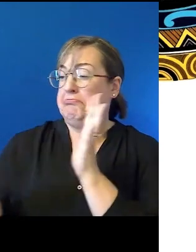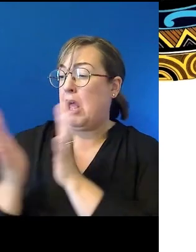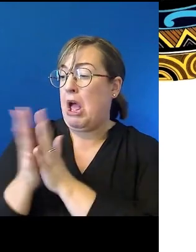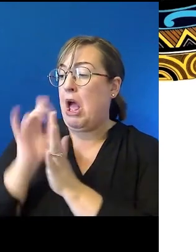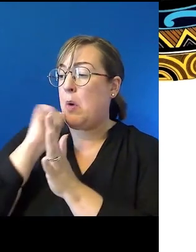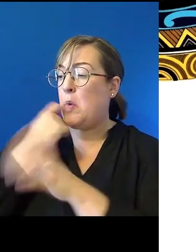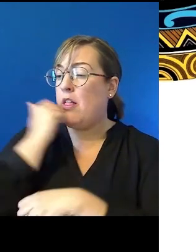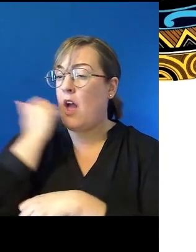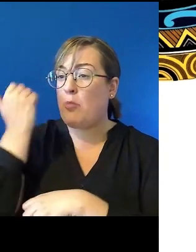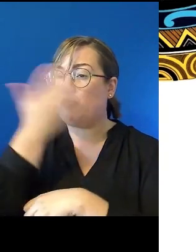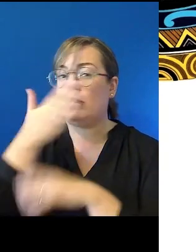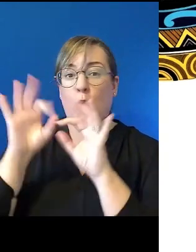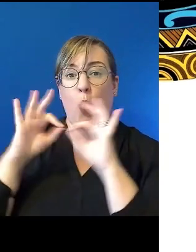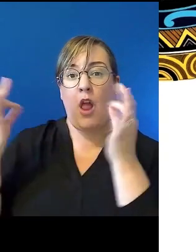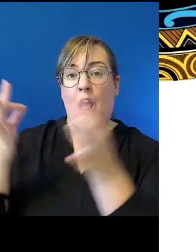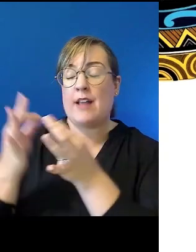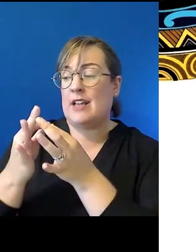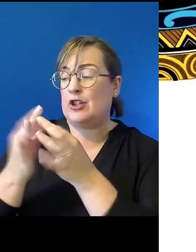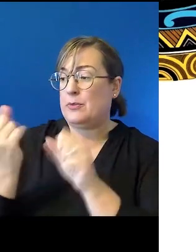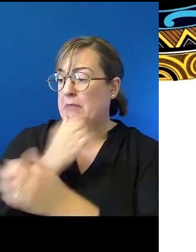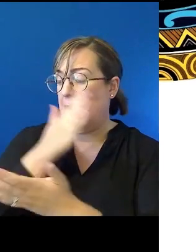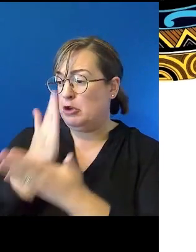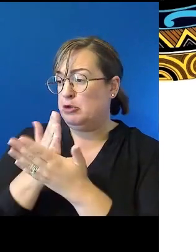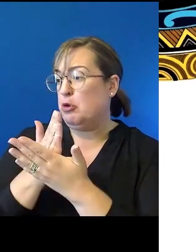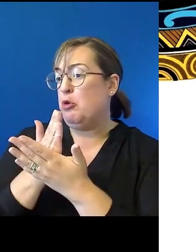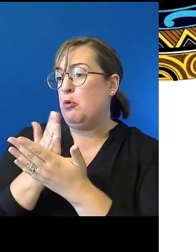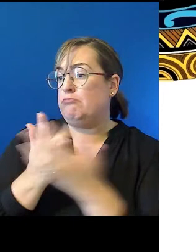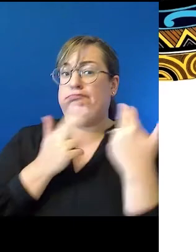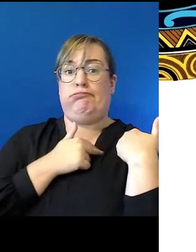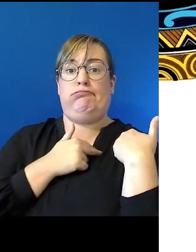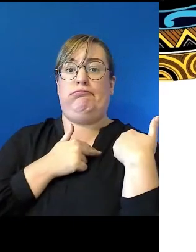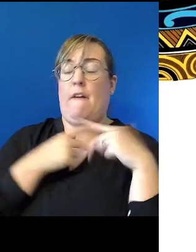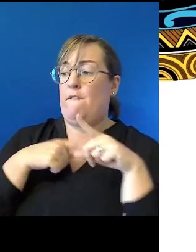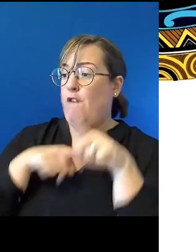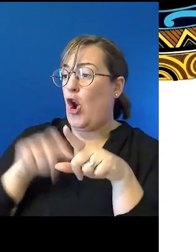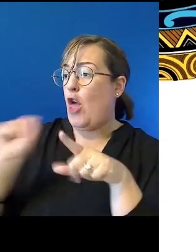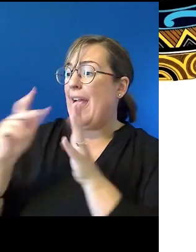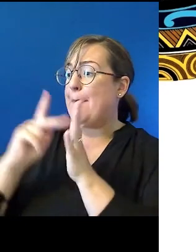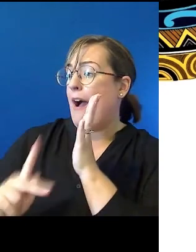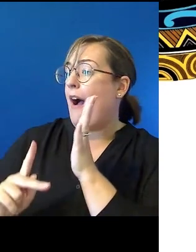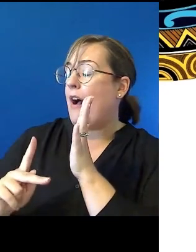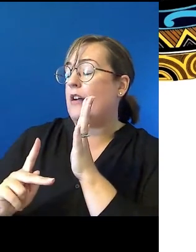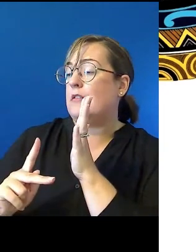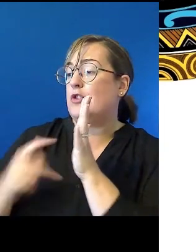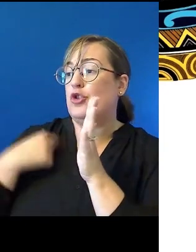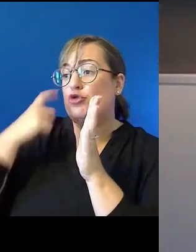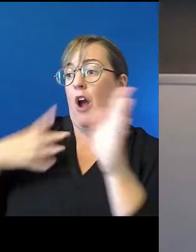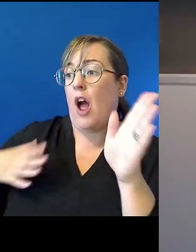organisations be held accountable for keeping up their end of the bargain and doing their bit to close the gap?